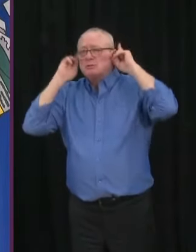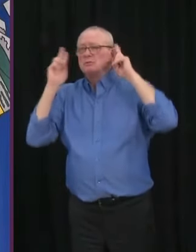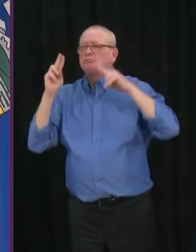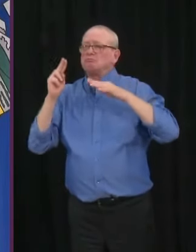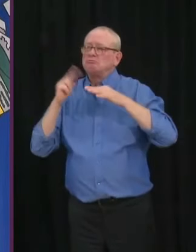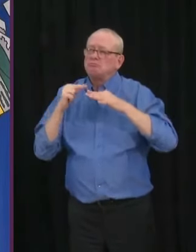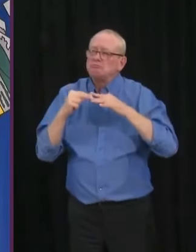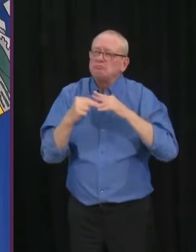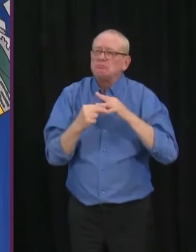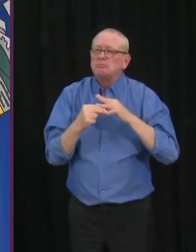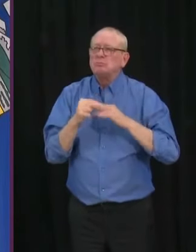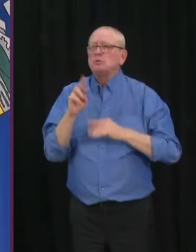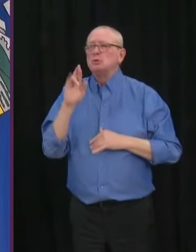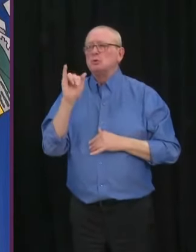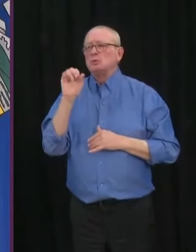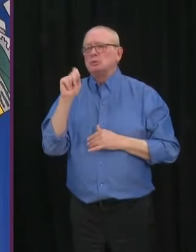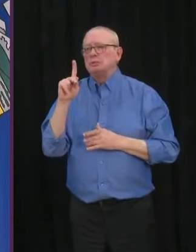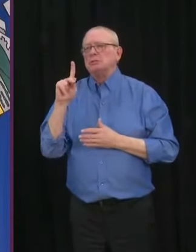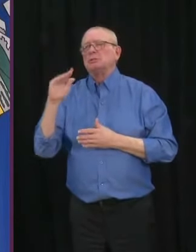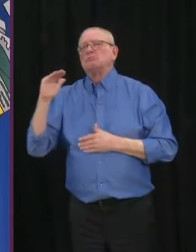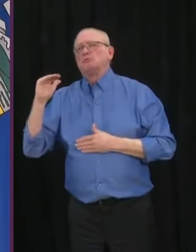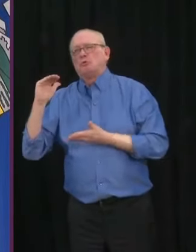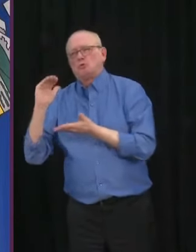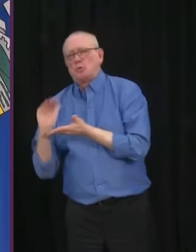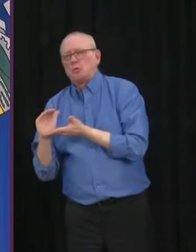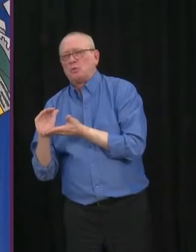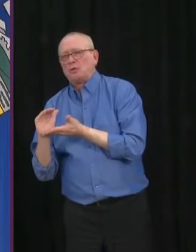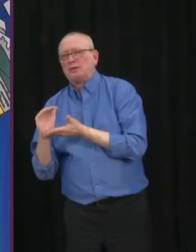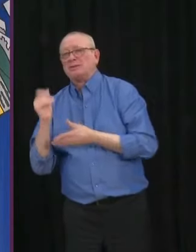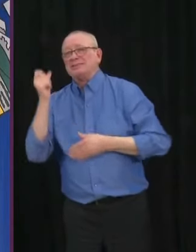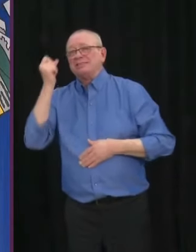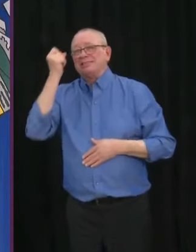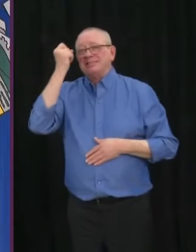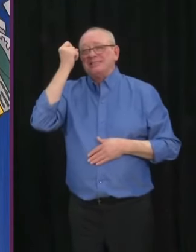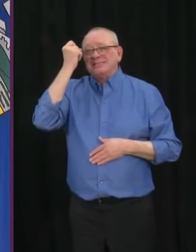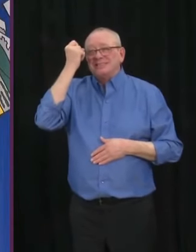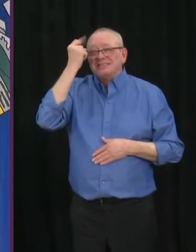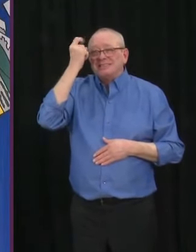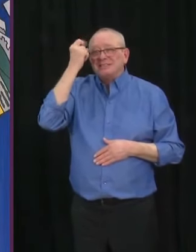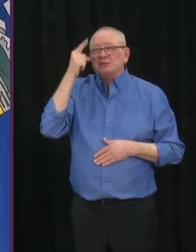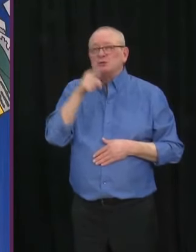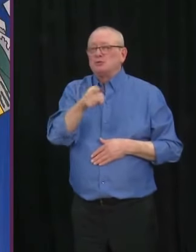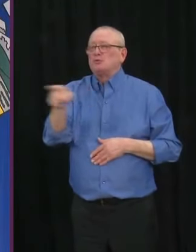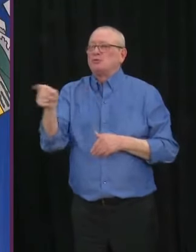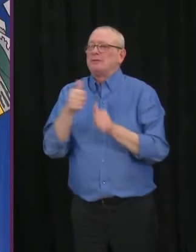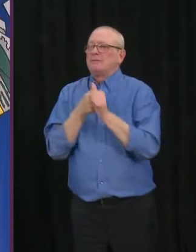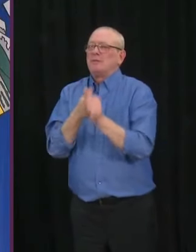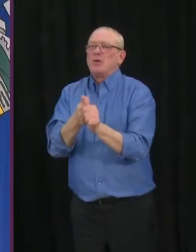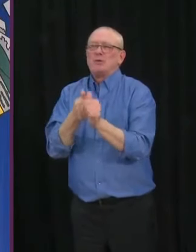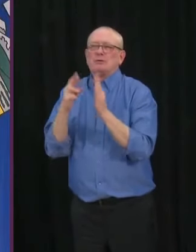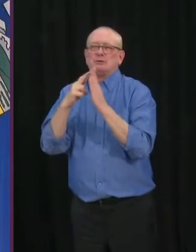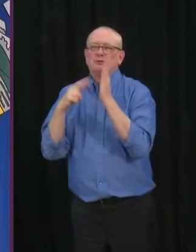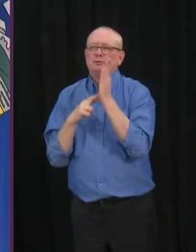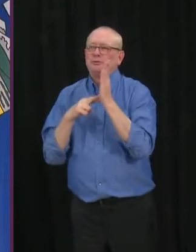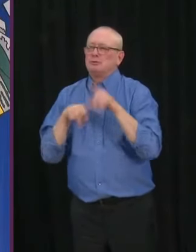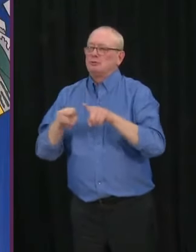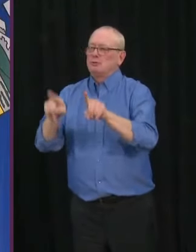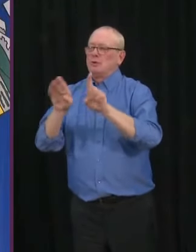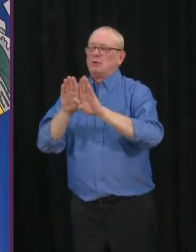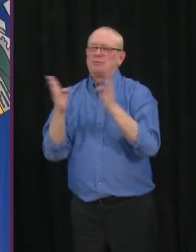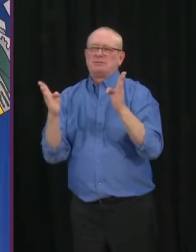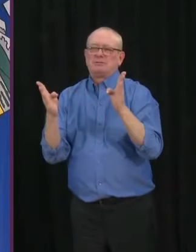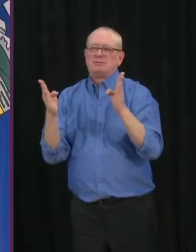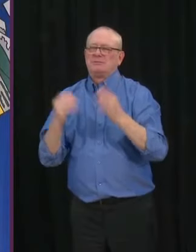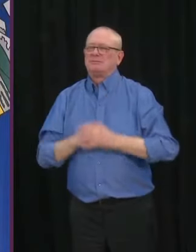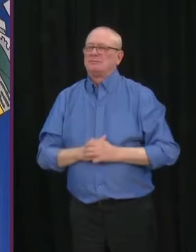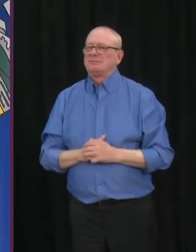we need to still press upon Albertans to continue doing what they're doing, to continue to limit the spread in their community, and